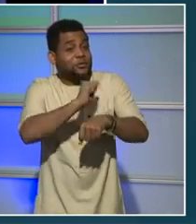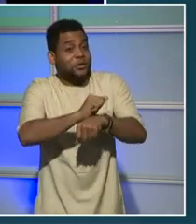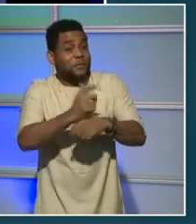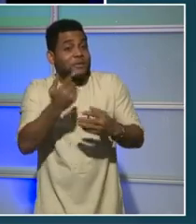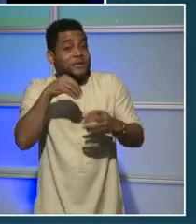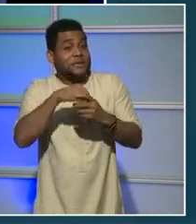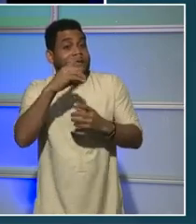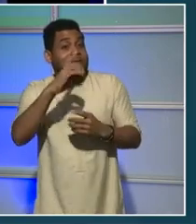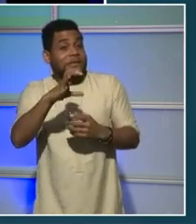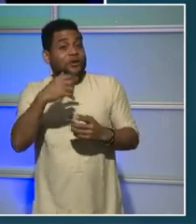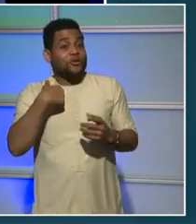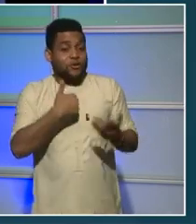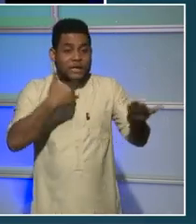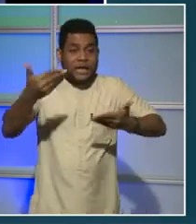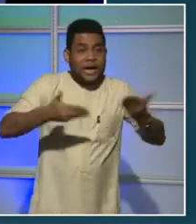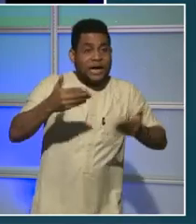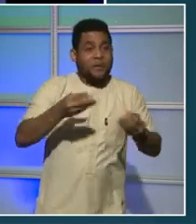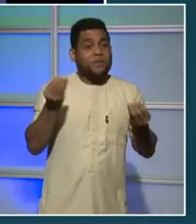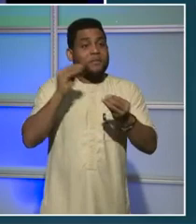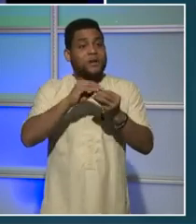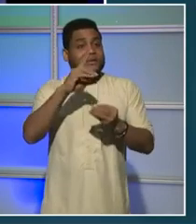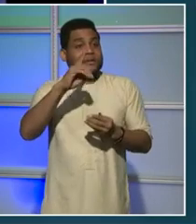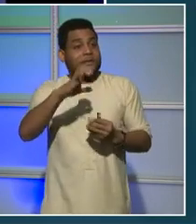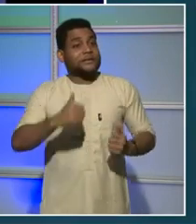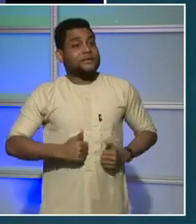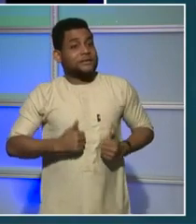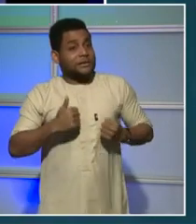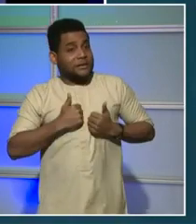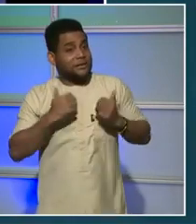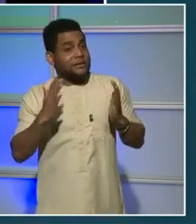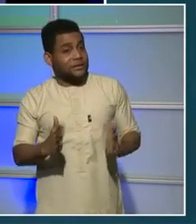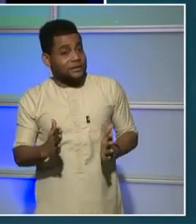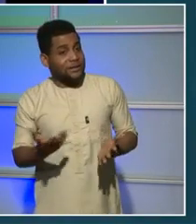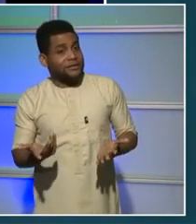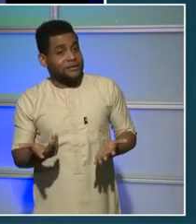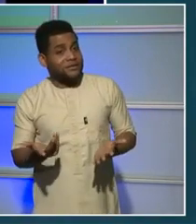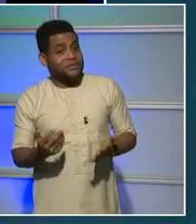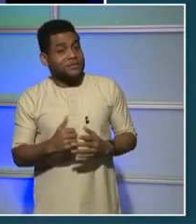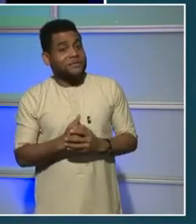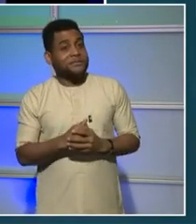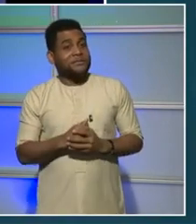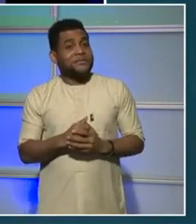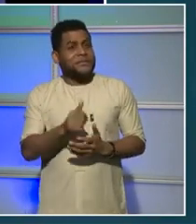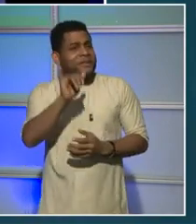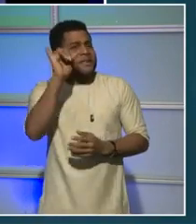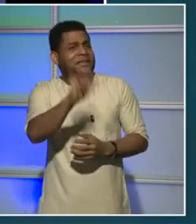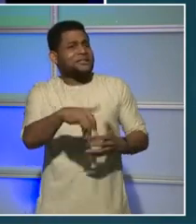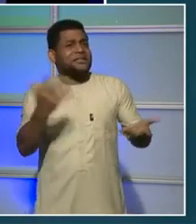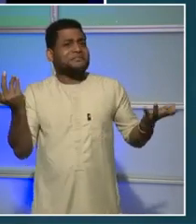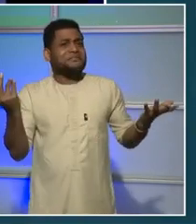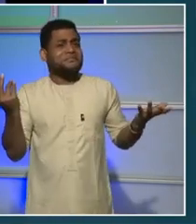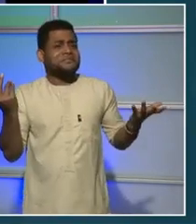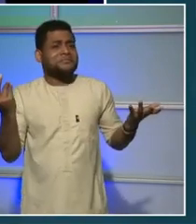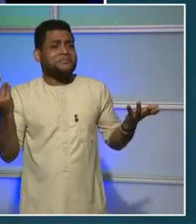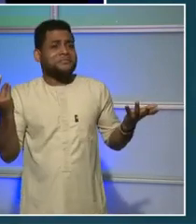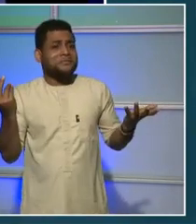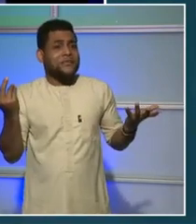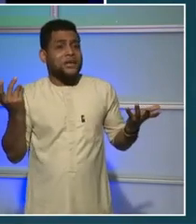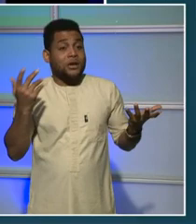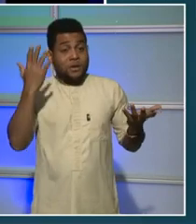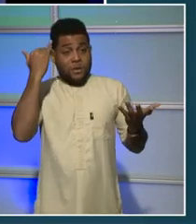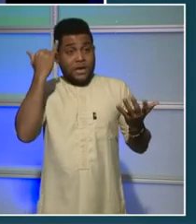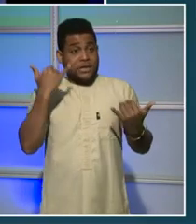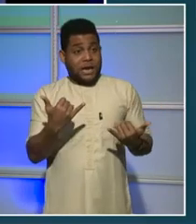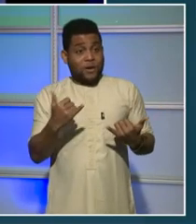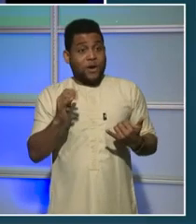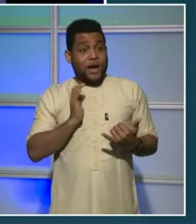.C. residents in those jobs, and that's been key because our employees have